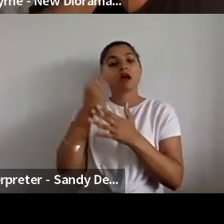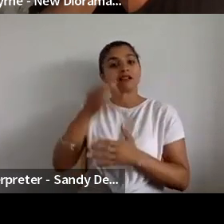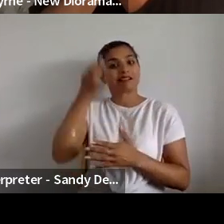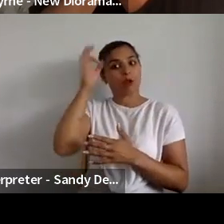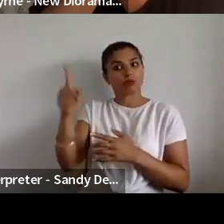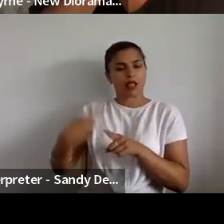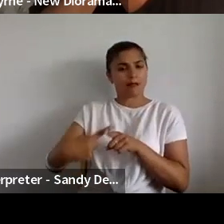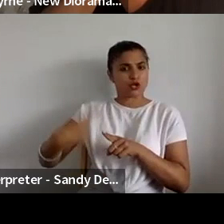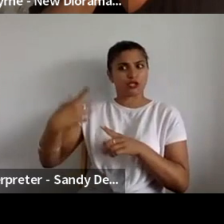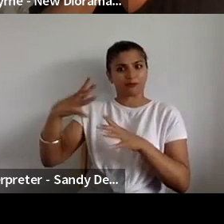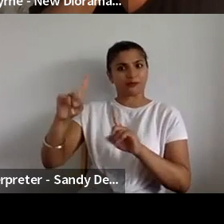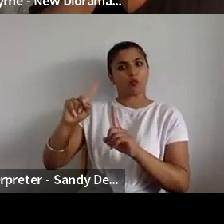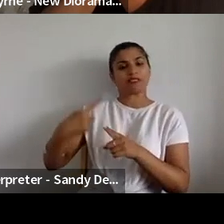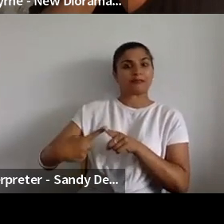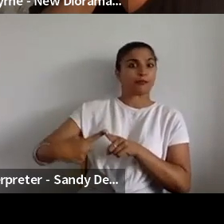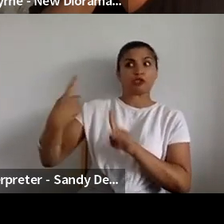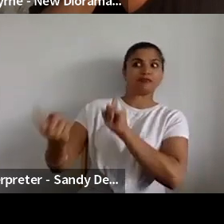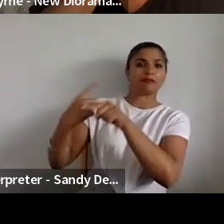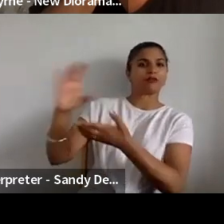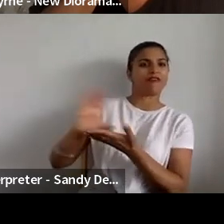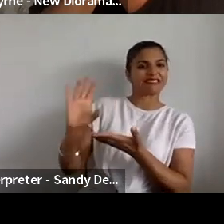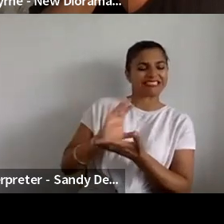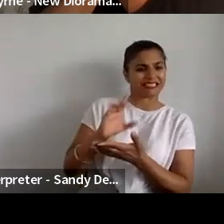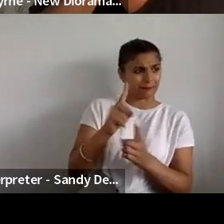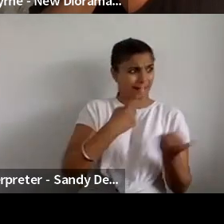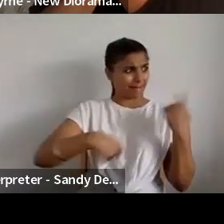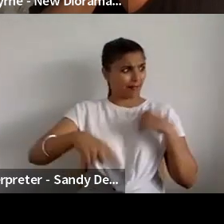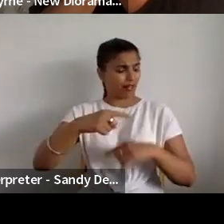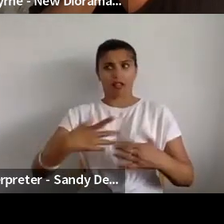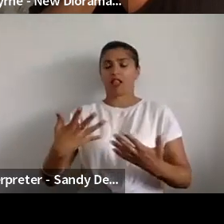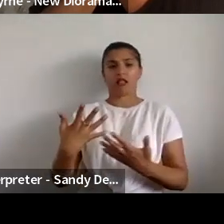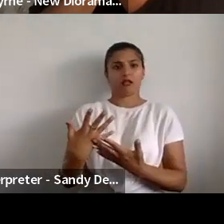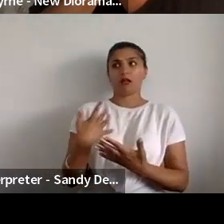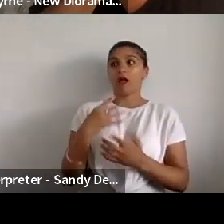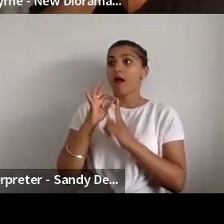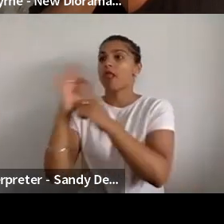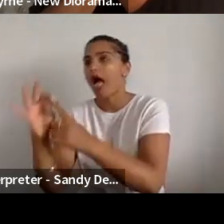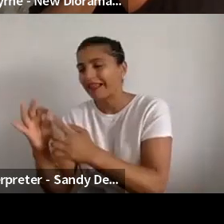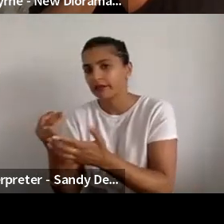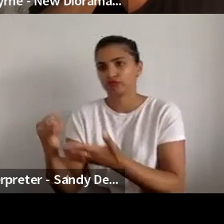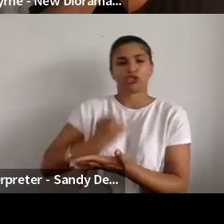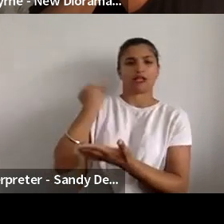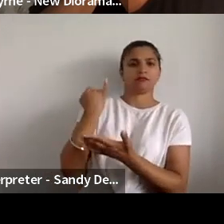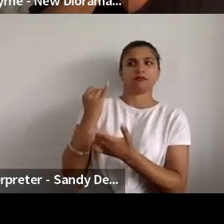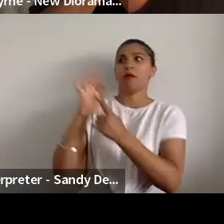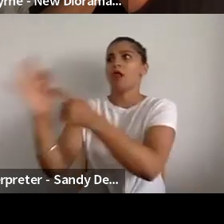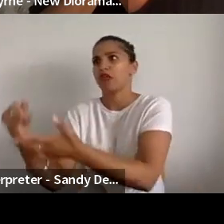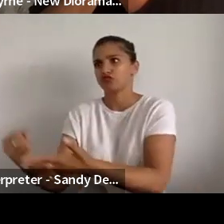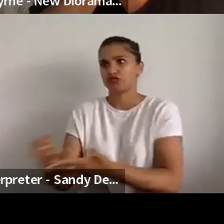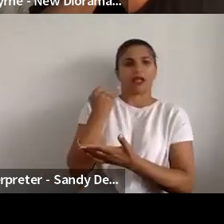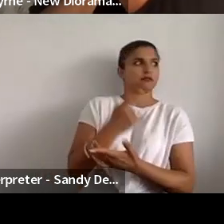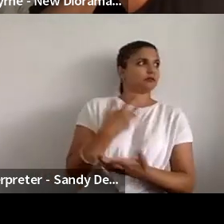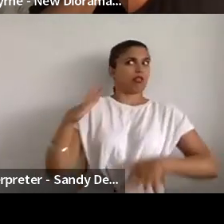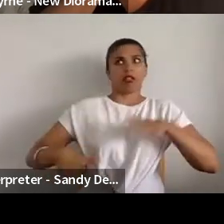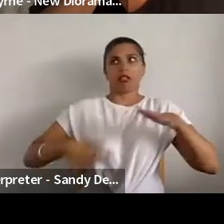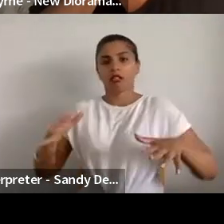where basically people were like being rejected from receiving this money that would keep them afloat and alive for like a